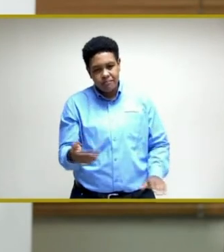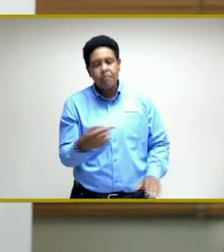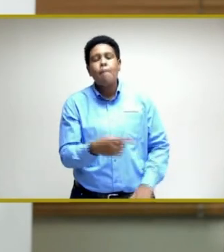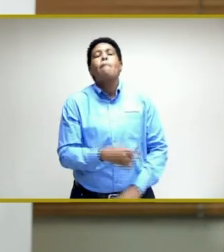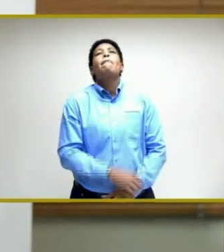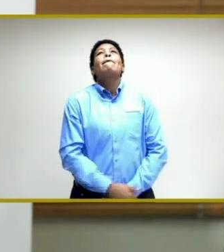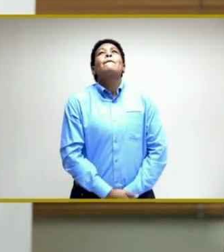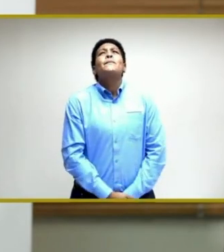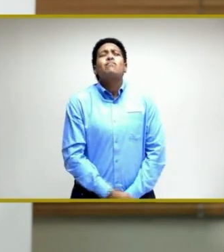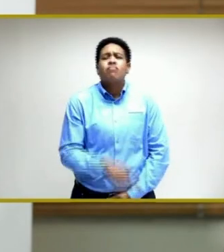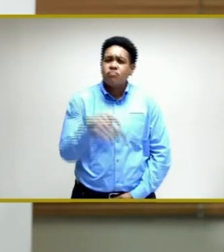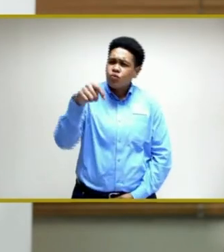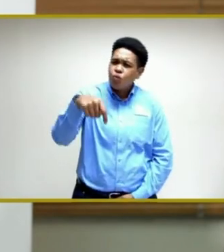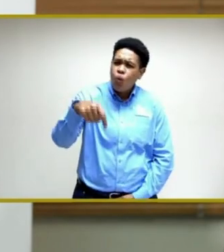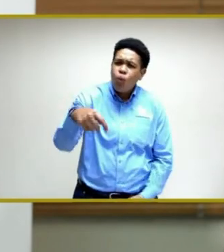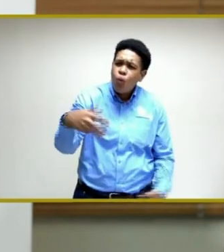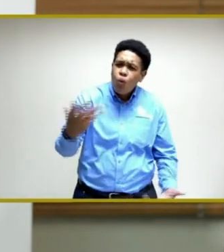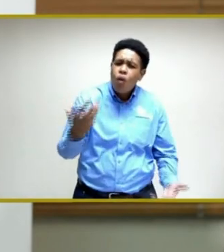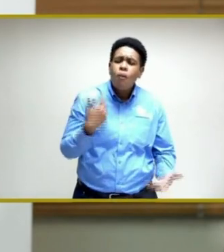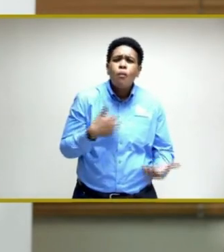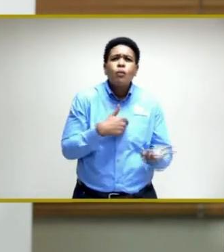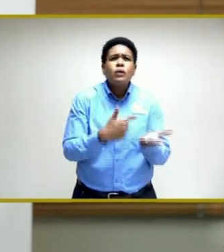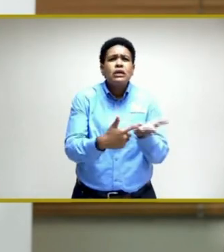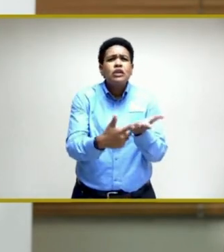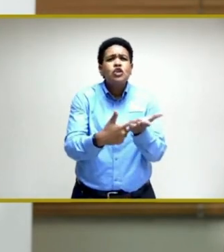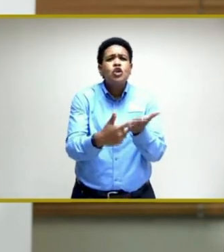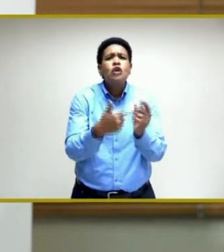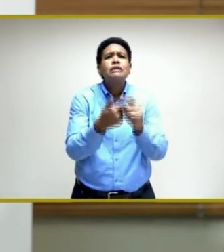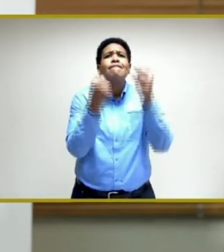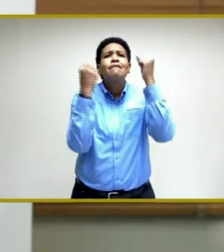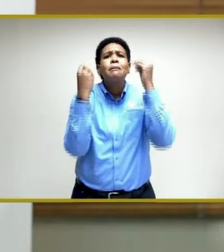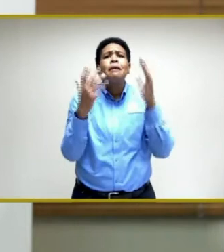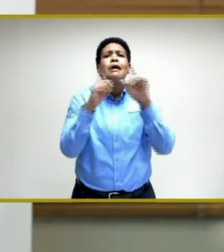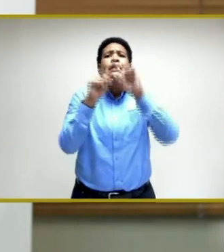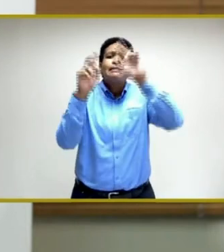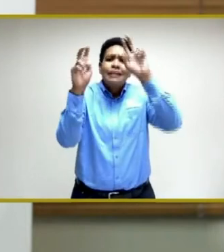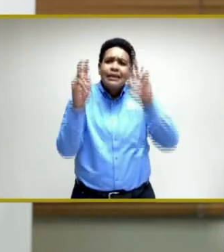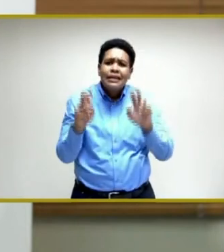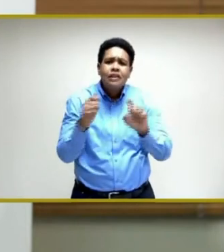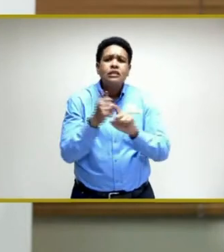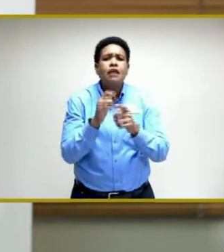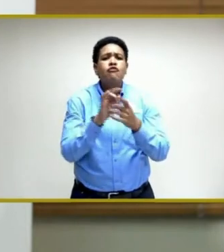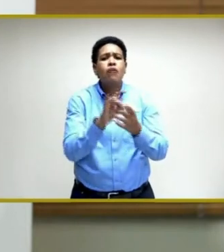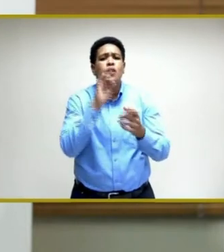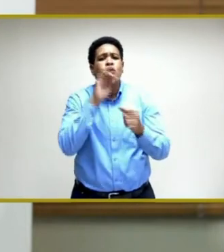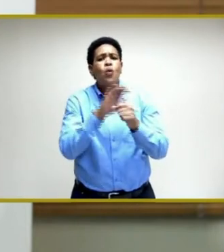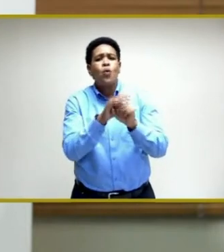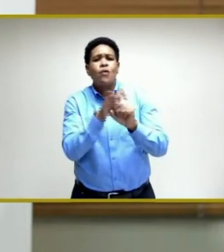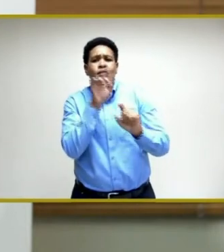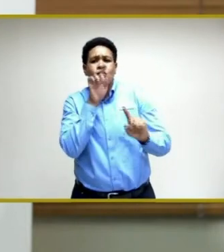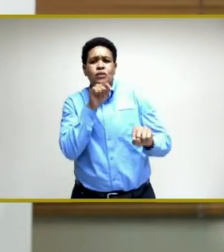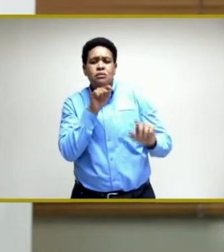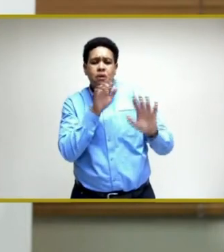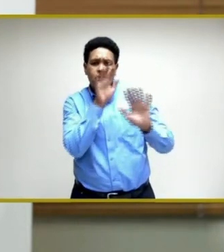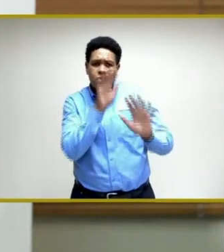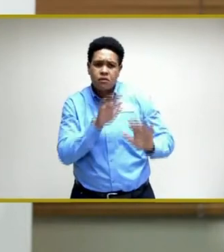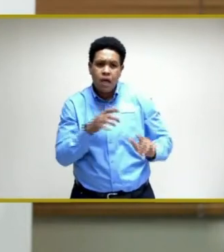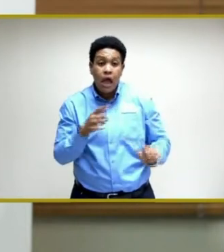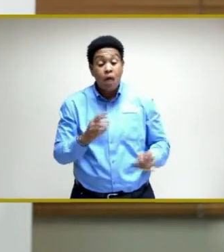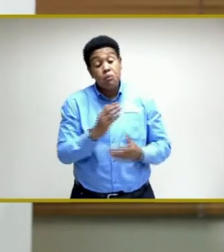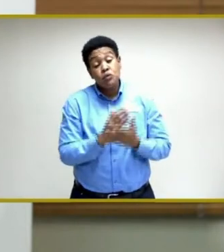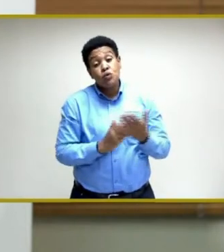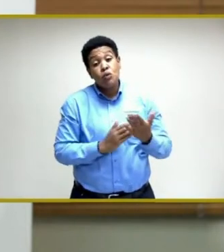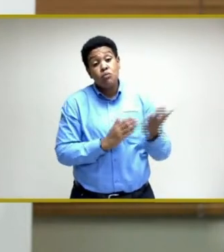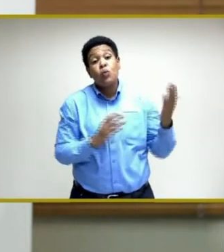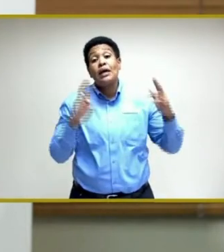Today, we are going to be discussing a number of issues around the COVID response. Some of